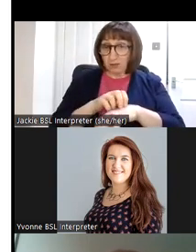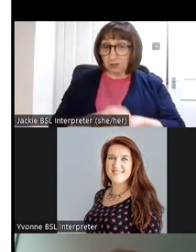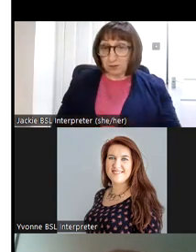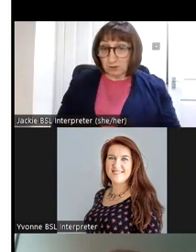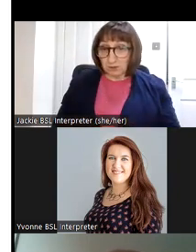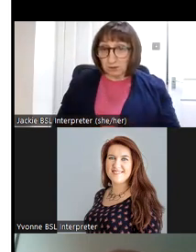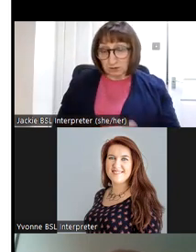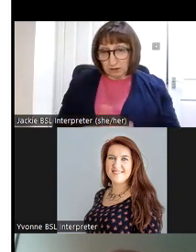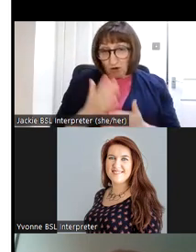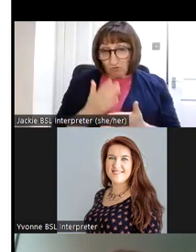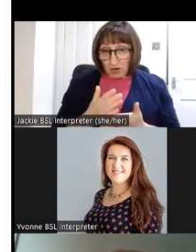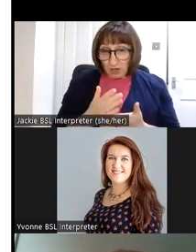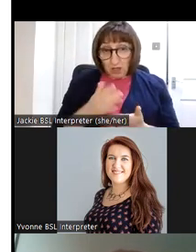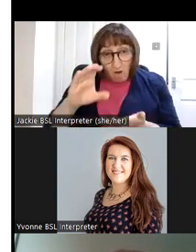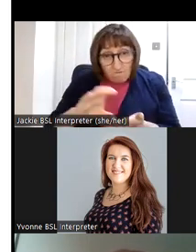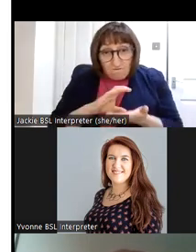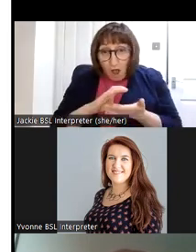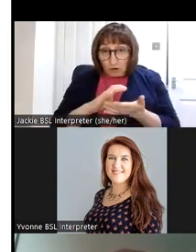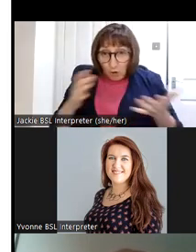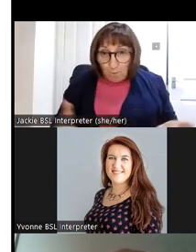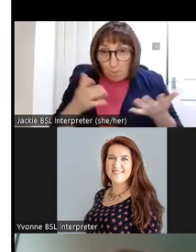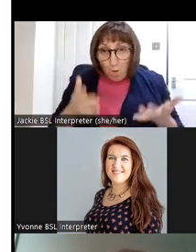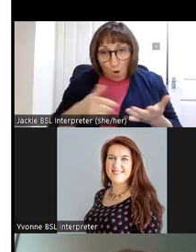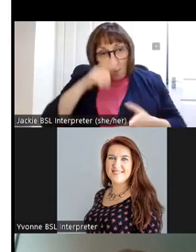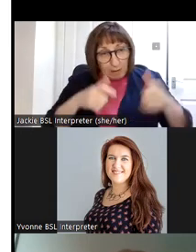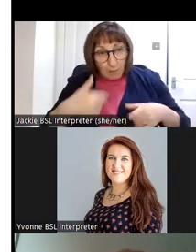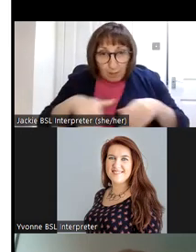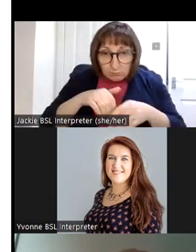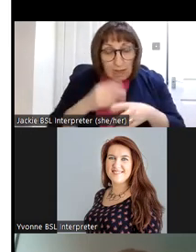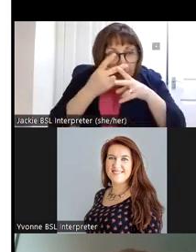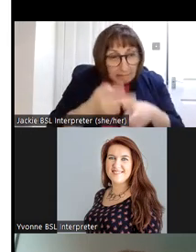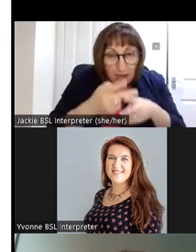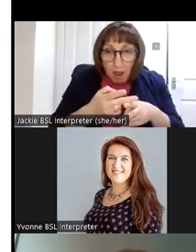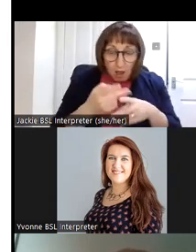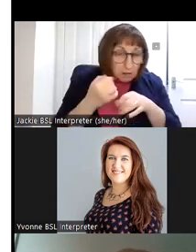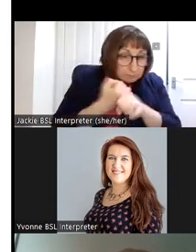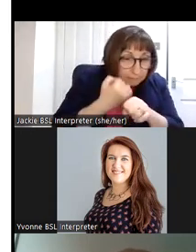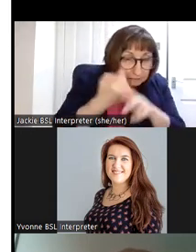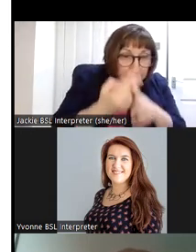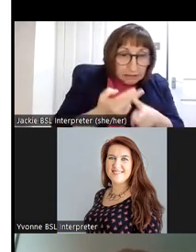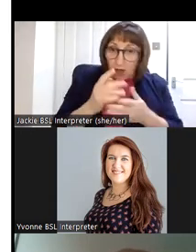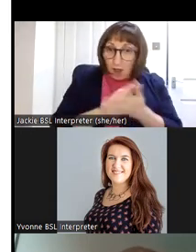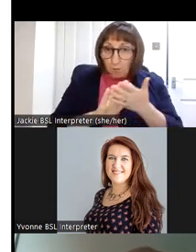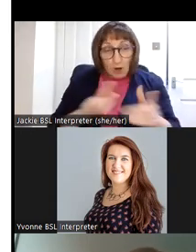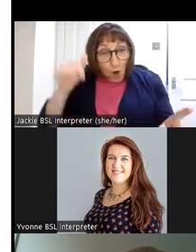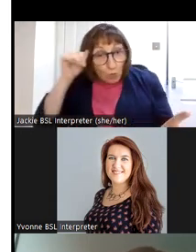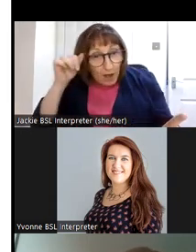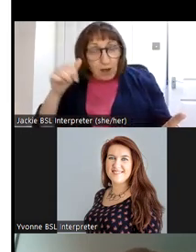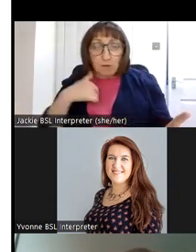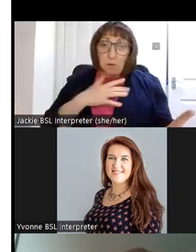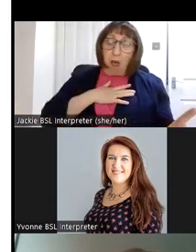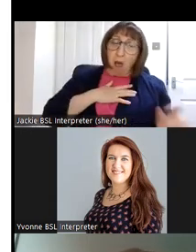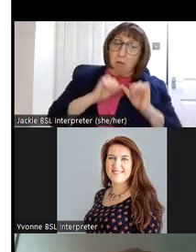funding encourages further public contribution and care and maintenance and can create awareness appreciation